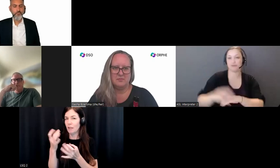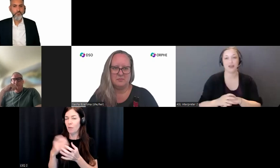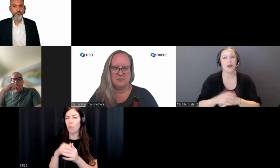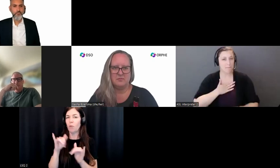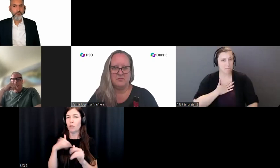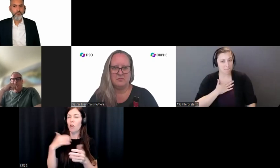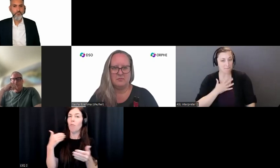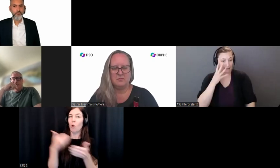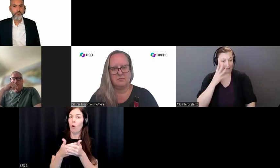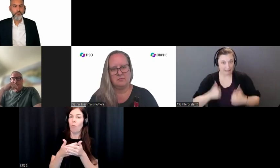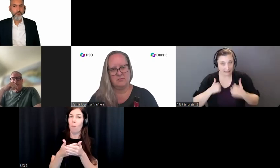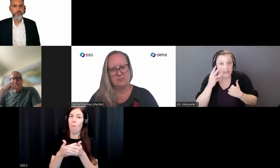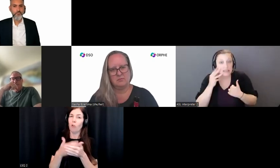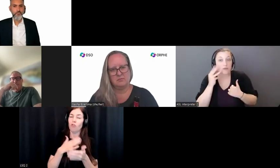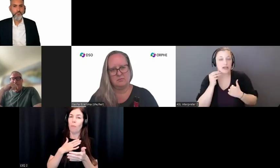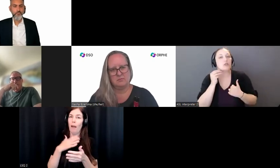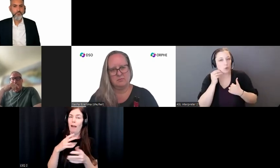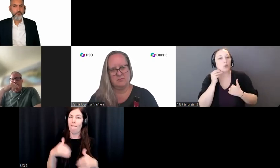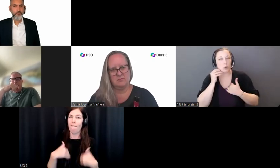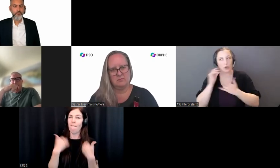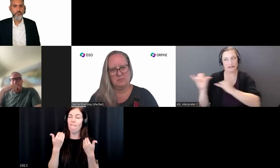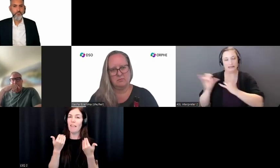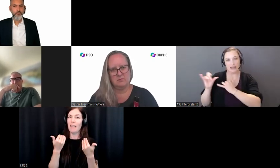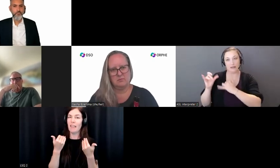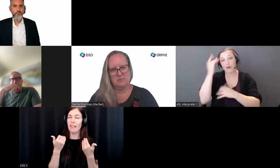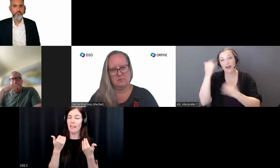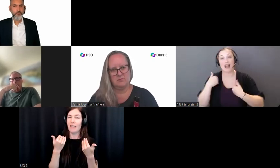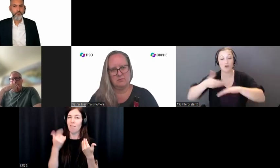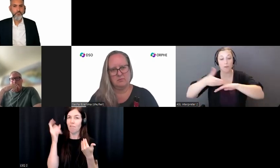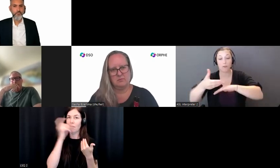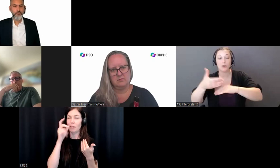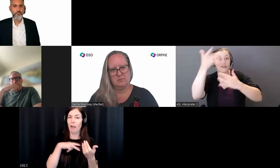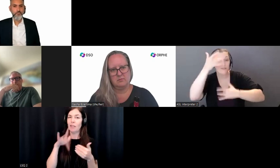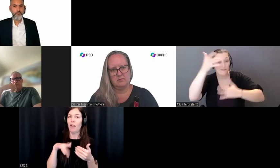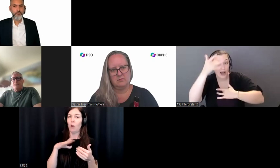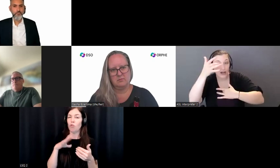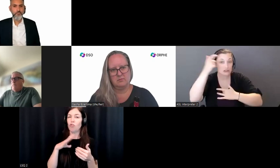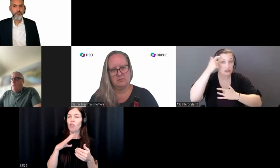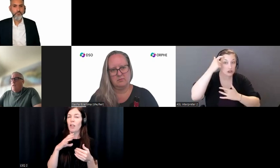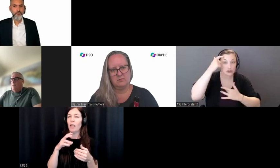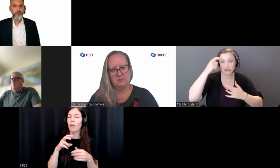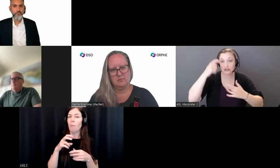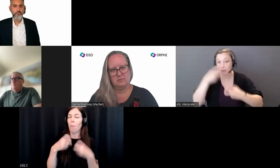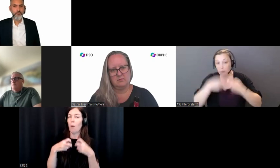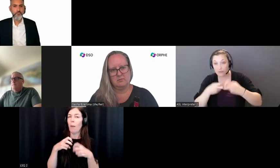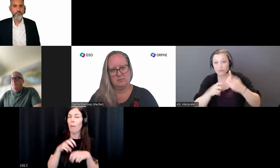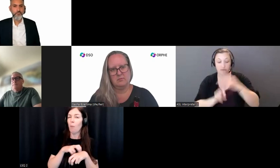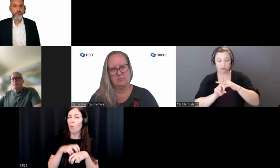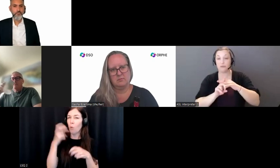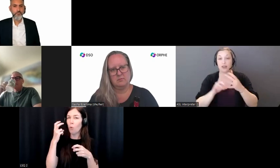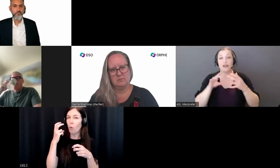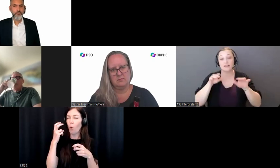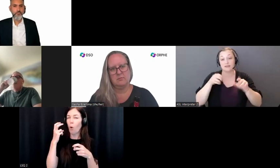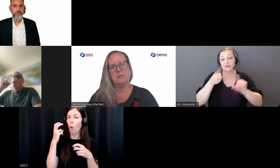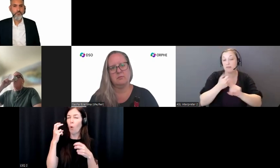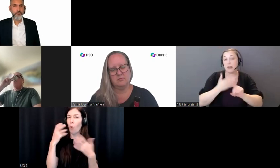une lentille historique.'est très proche. My motor skills, my cognitive function, and my